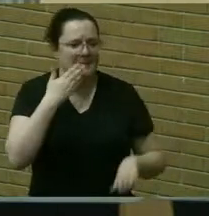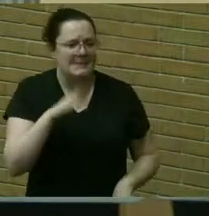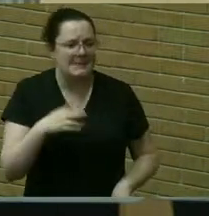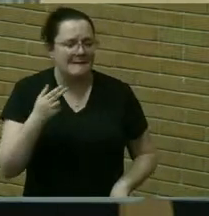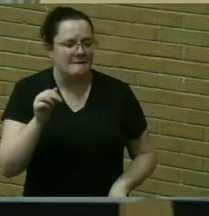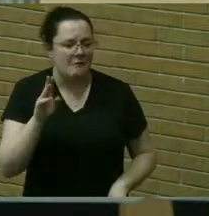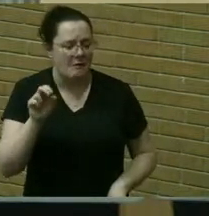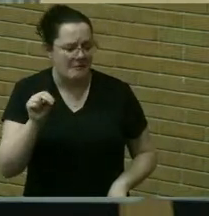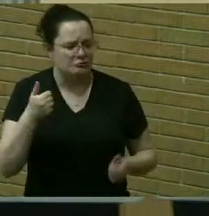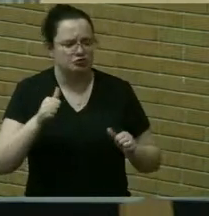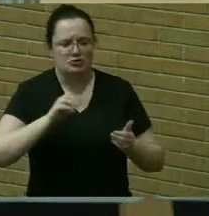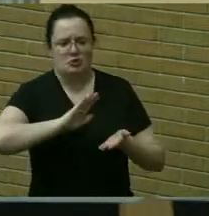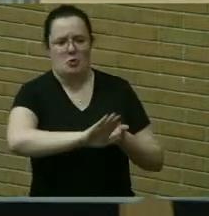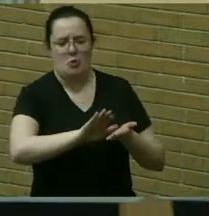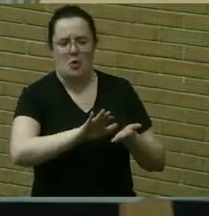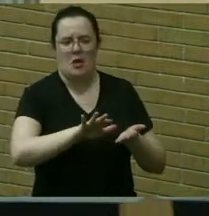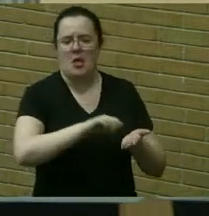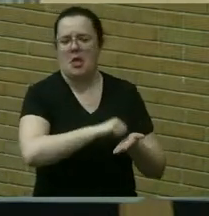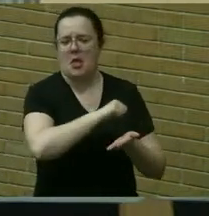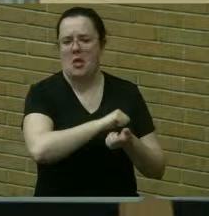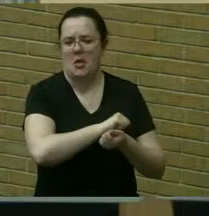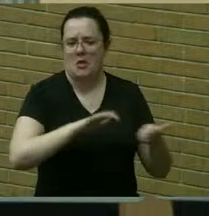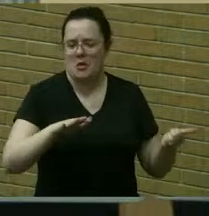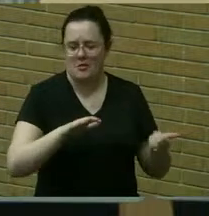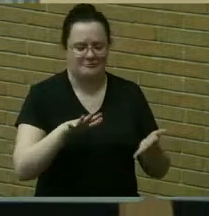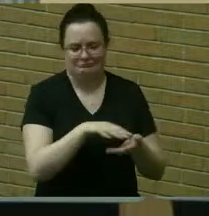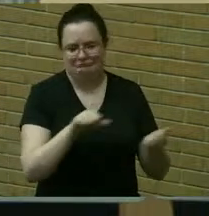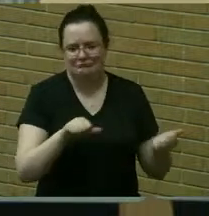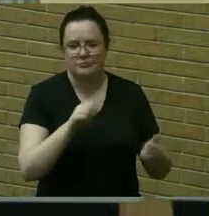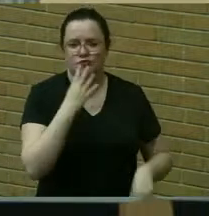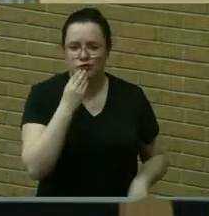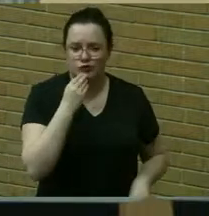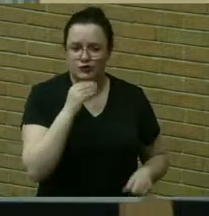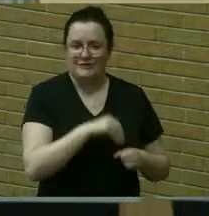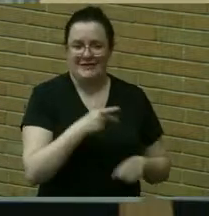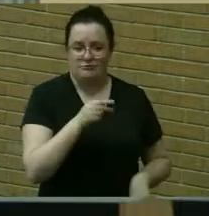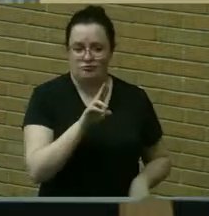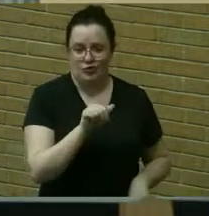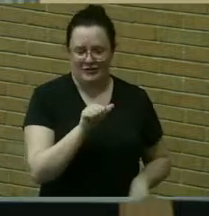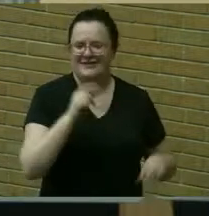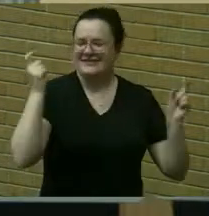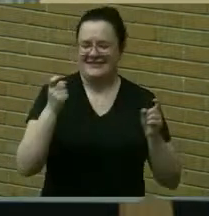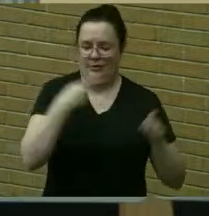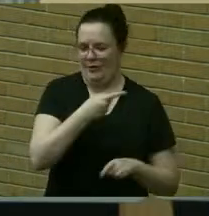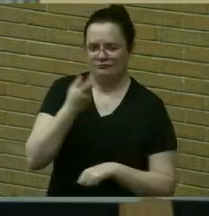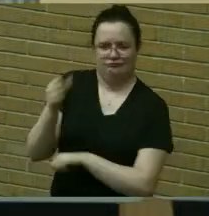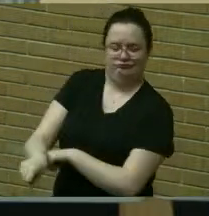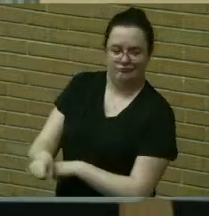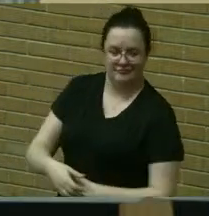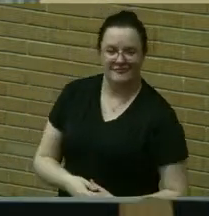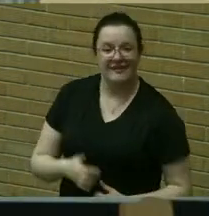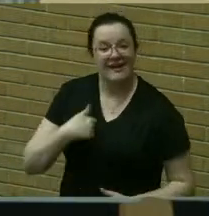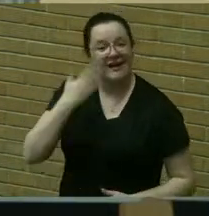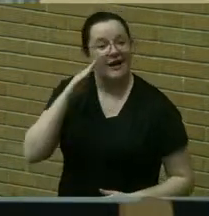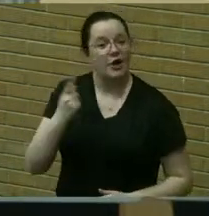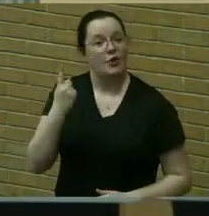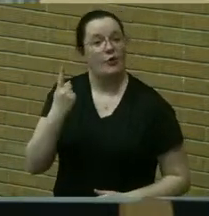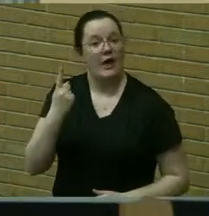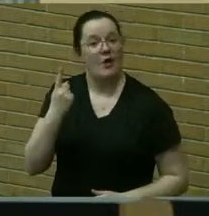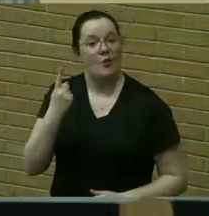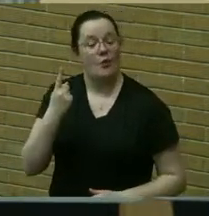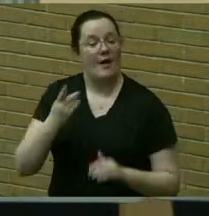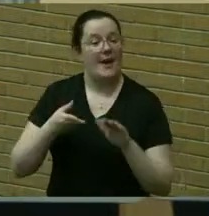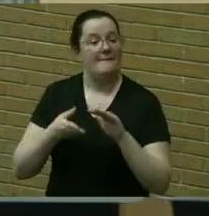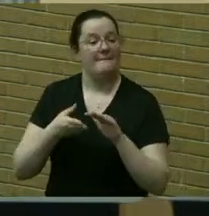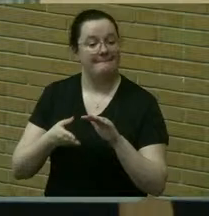jews from persia and i know there's a well-known bakery on monroe avenue hamantashen are not